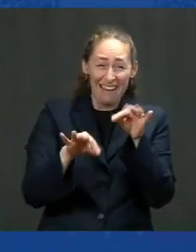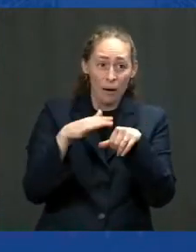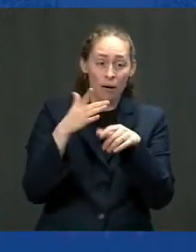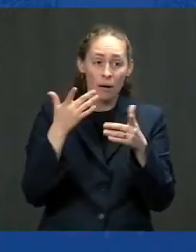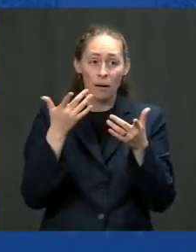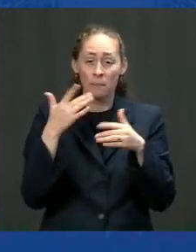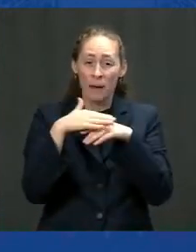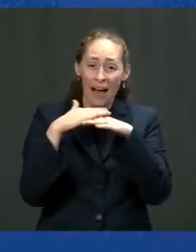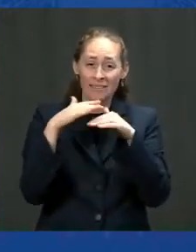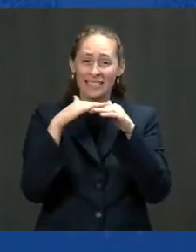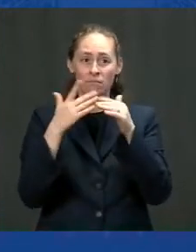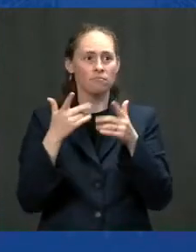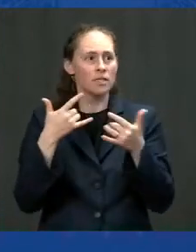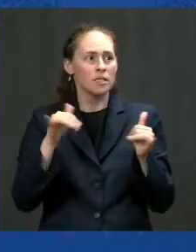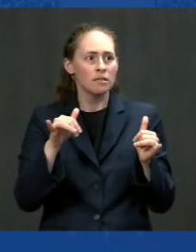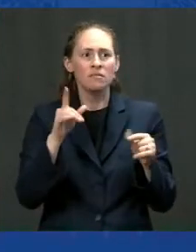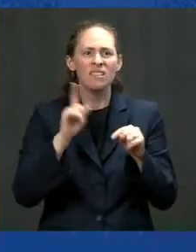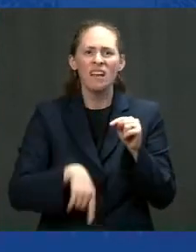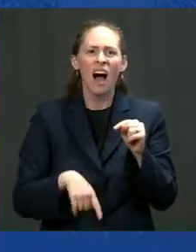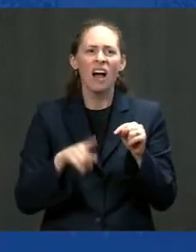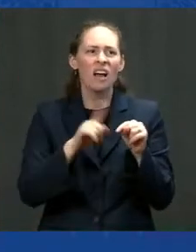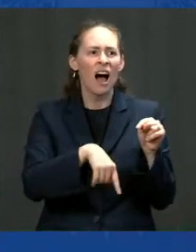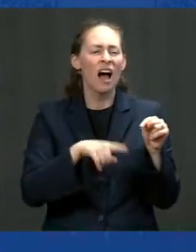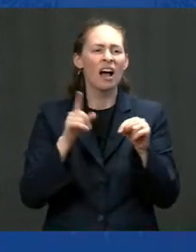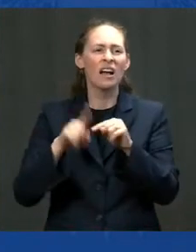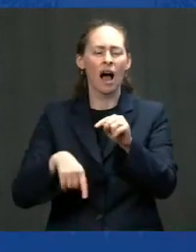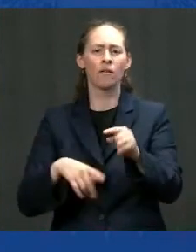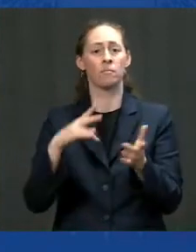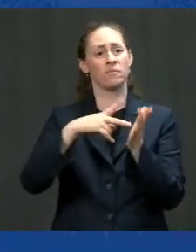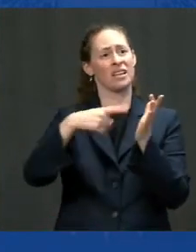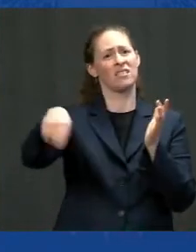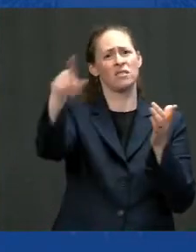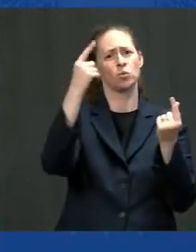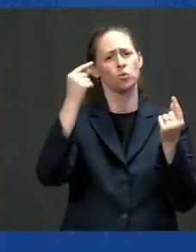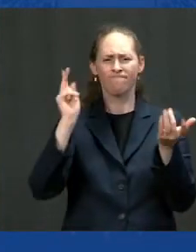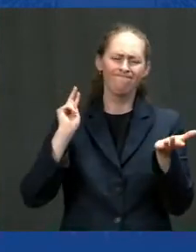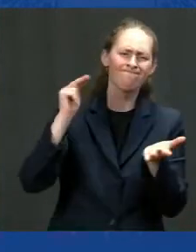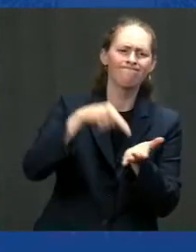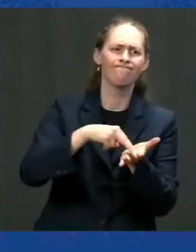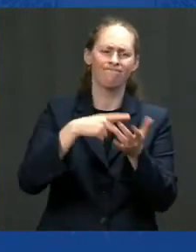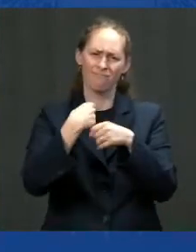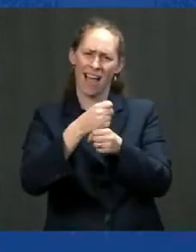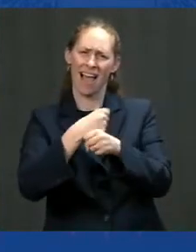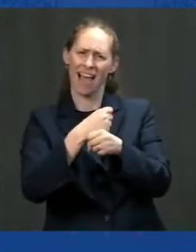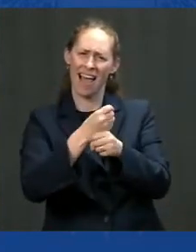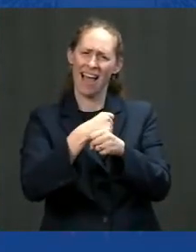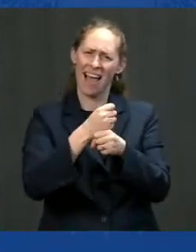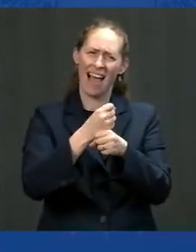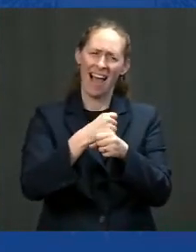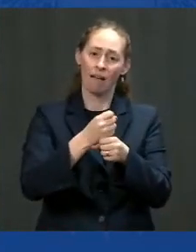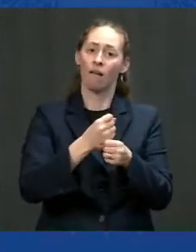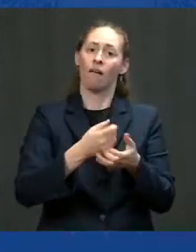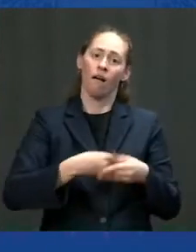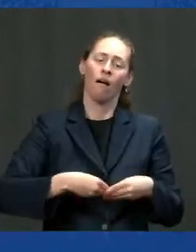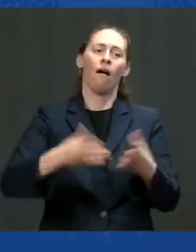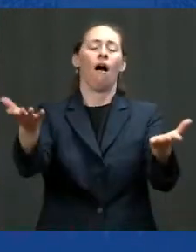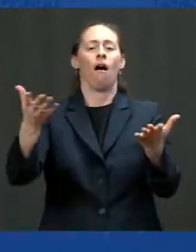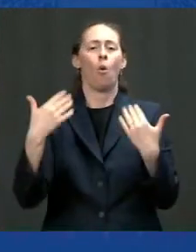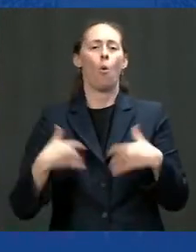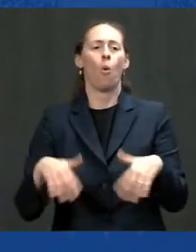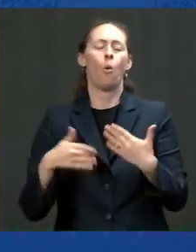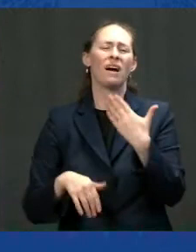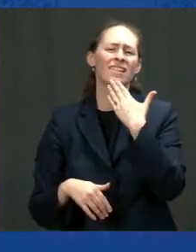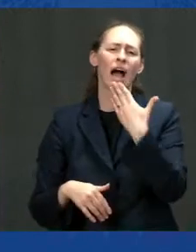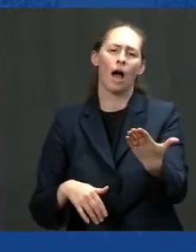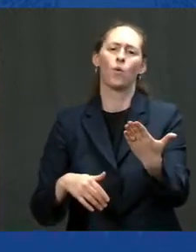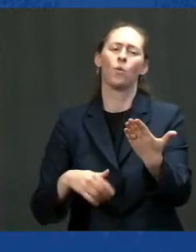a lot of you in this factory stepped up to make PPE at the time. That was a noble service. But it's